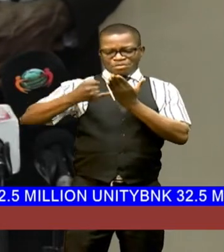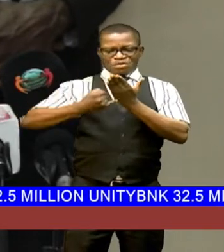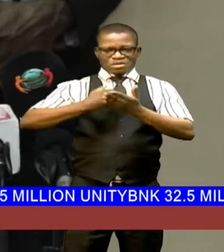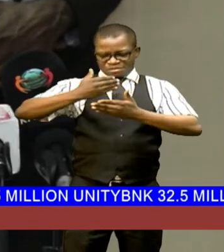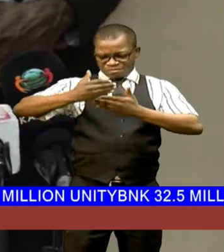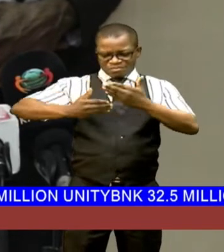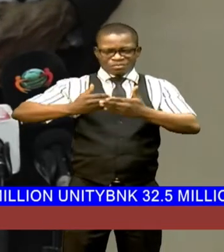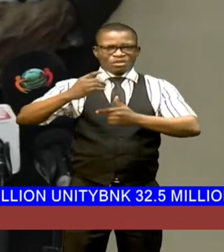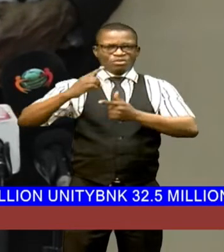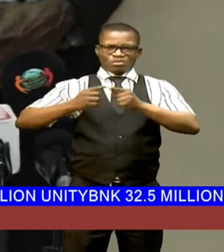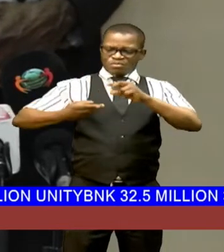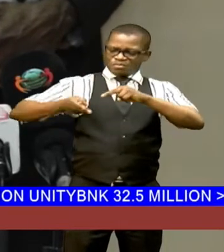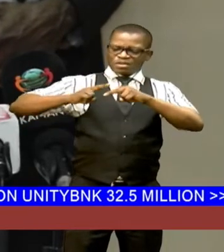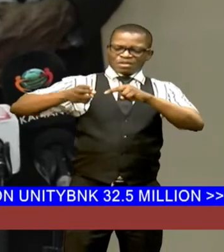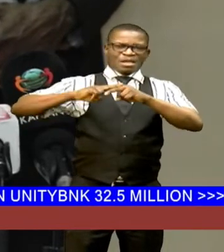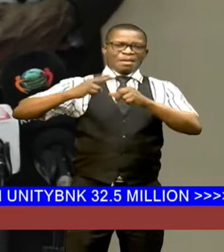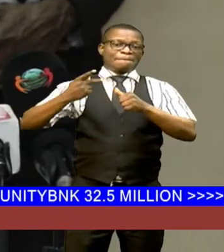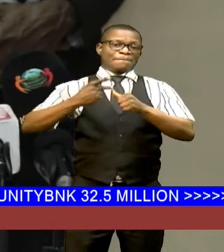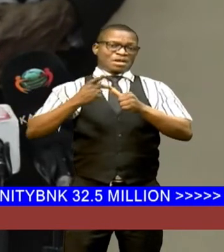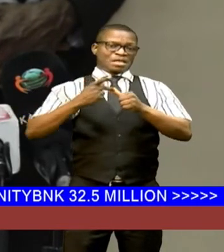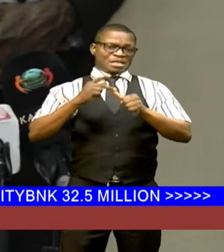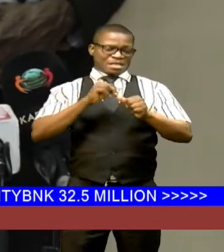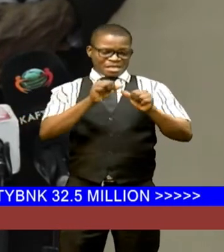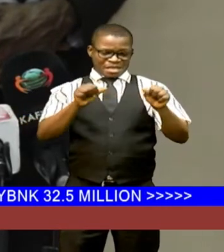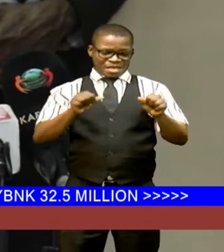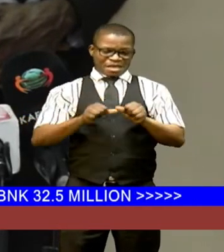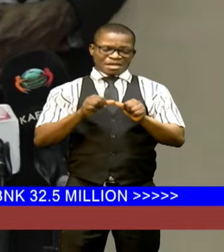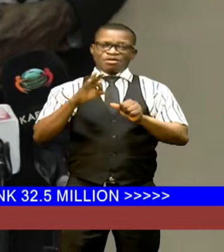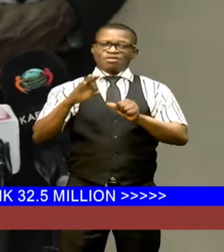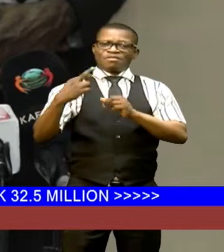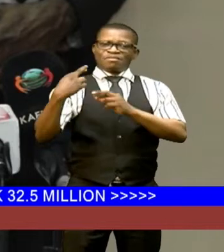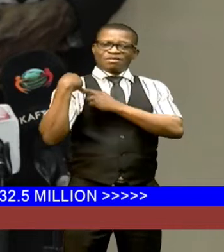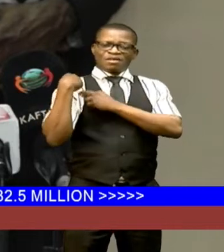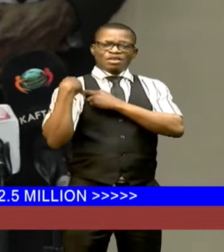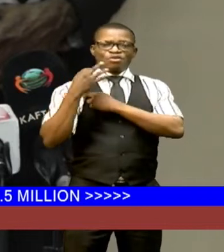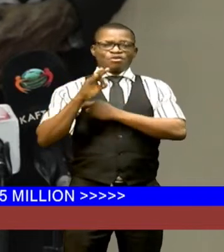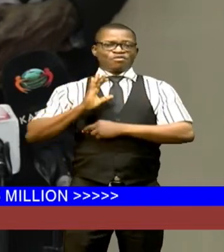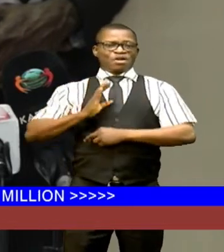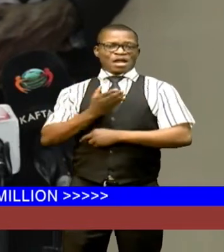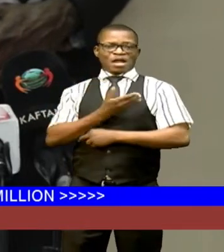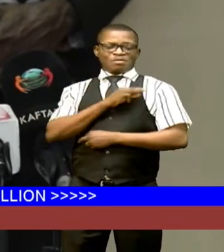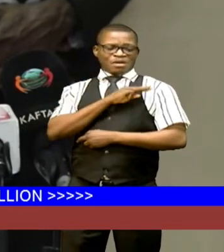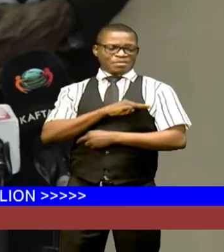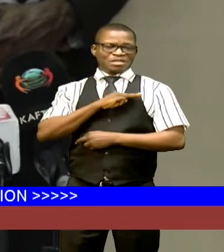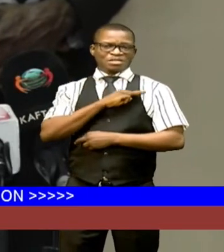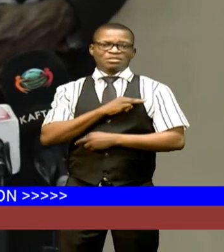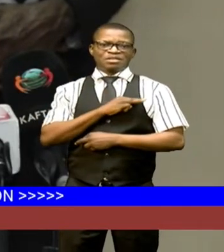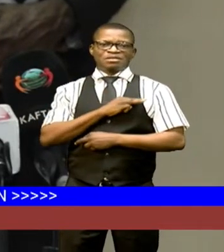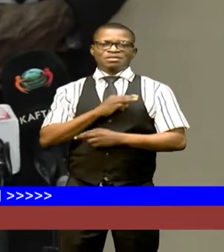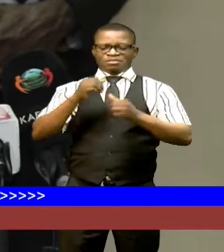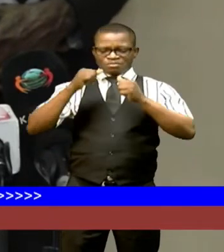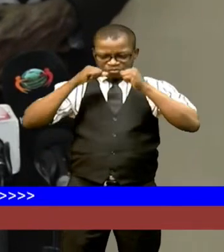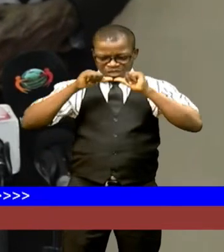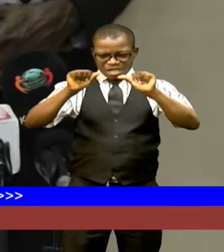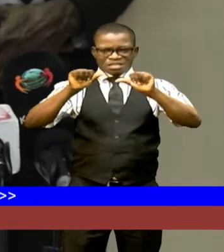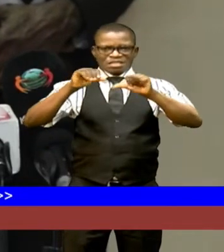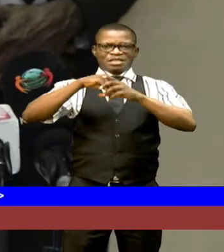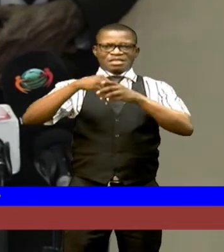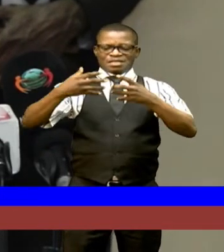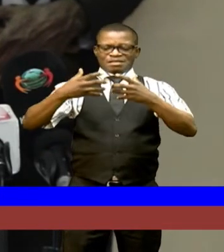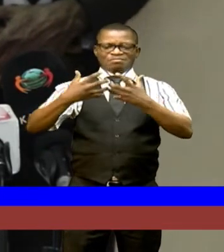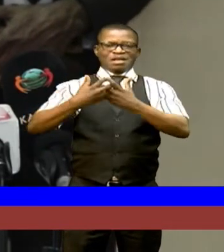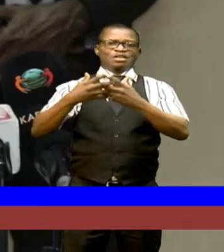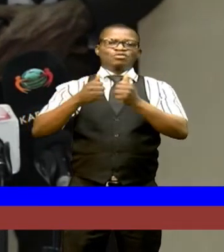that the priority areas of the mandate of our ministry are achieved in line with the renew hope